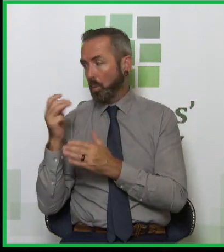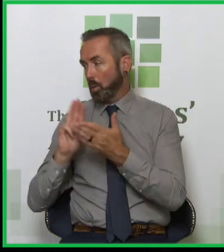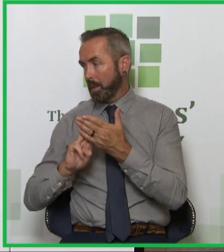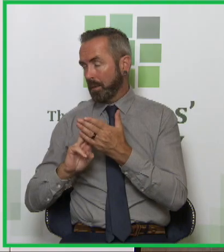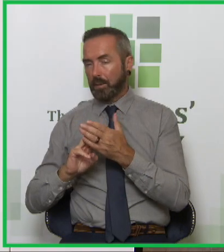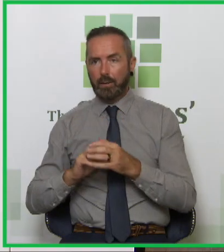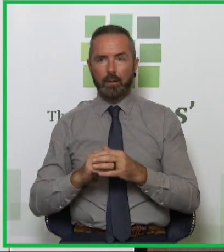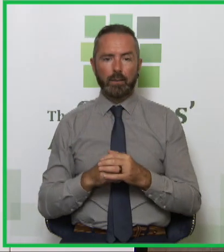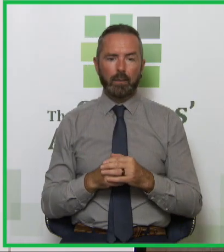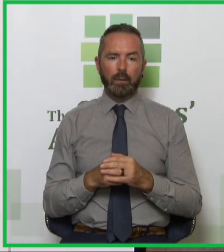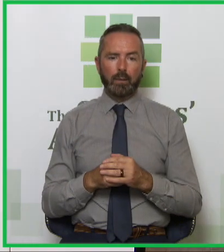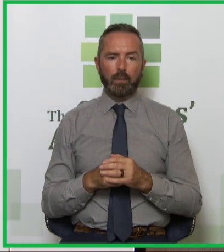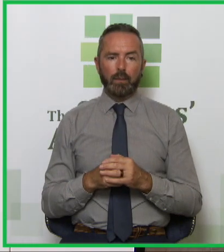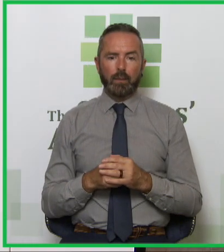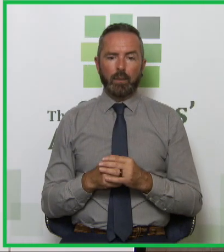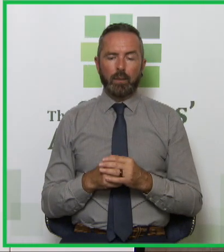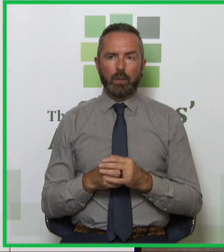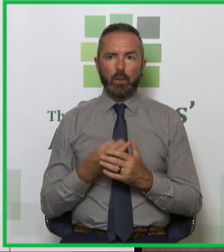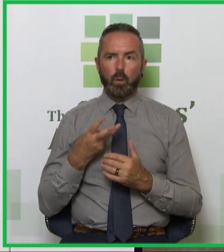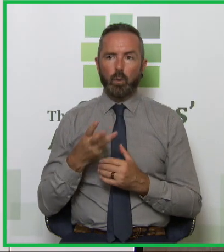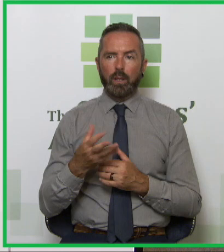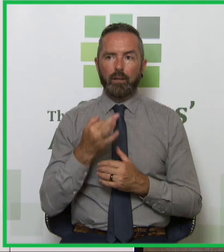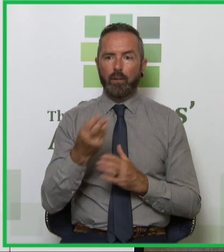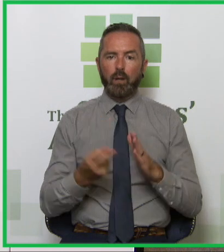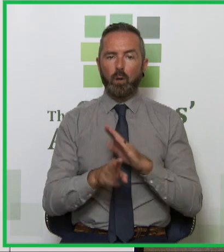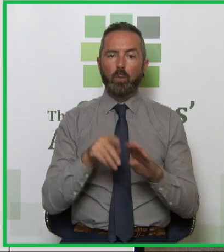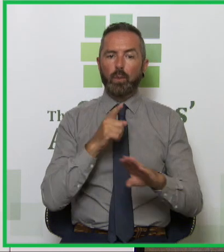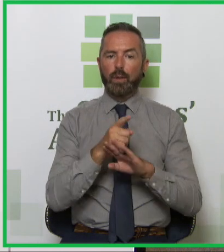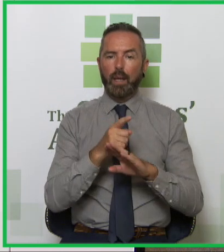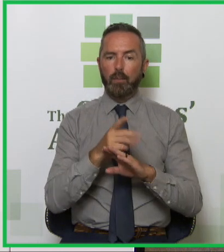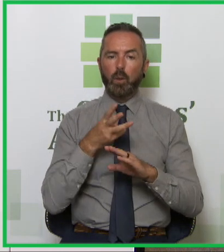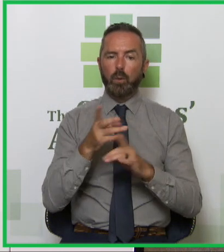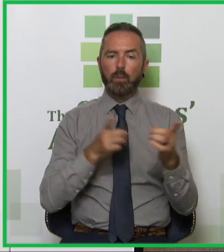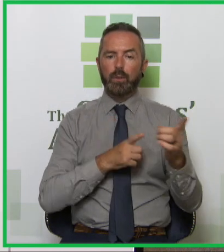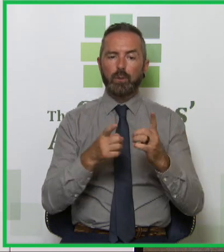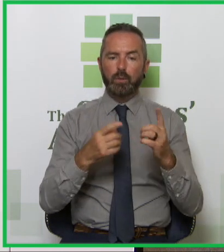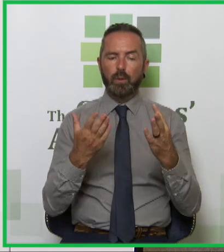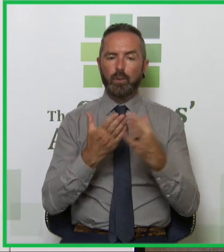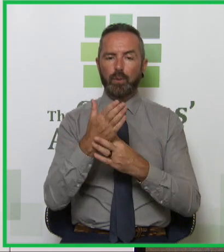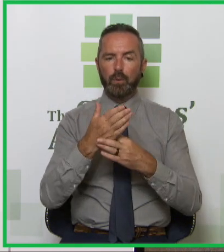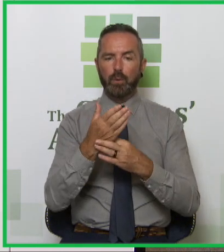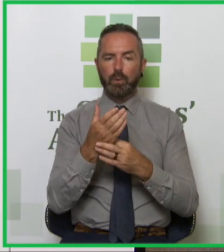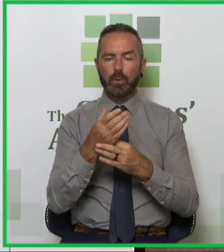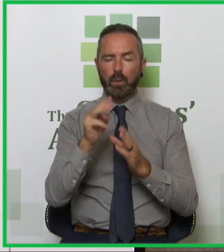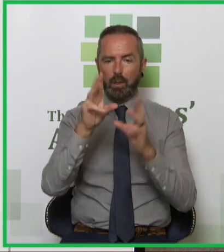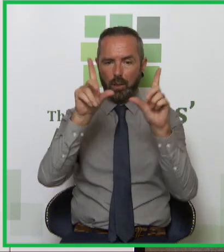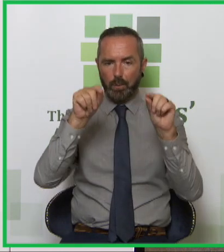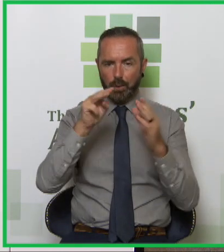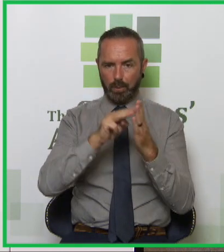you. minute. So we'll be following up with them, and we'll be doing that via the software package,